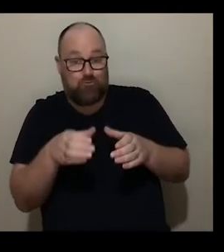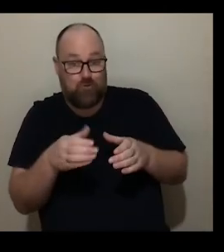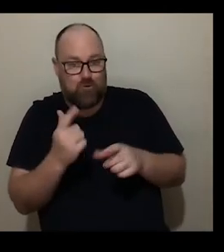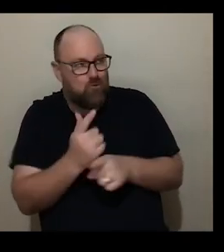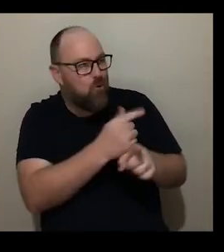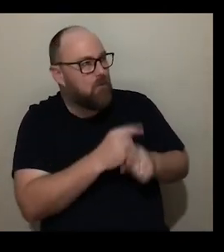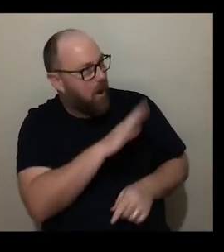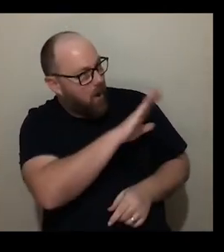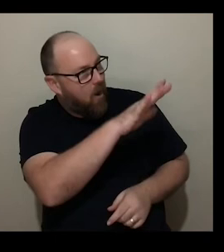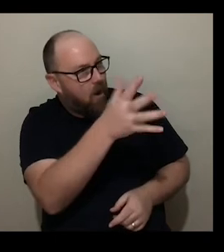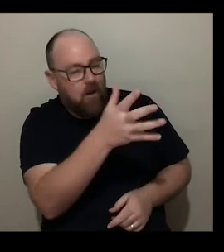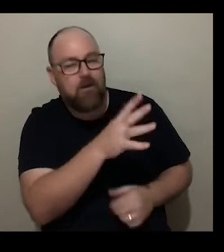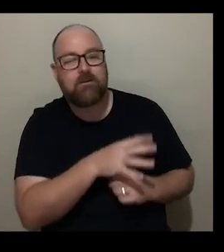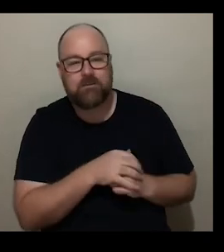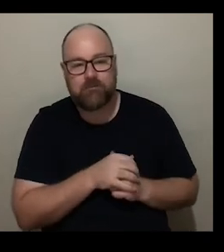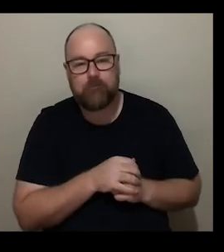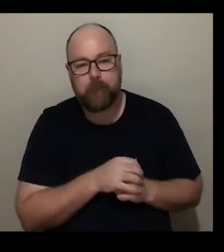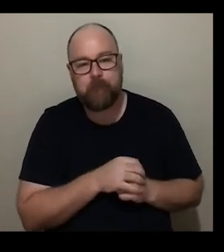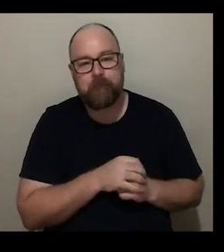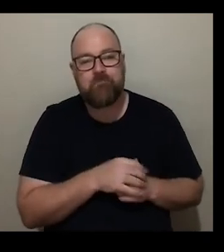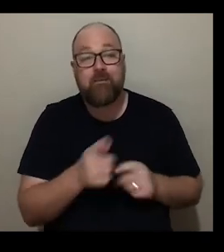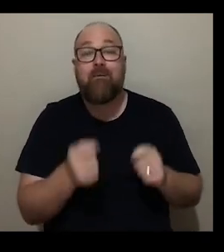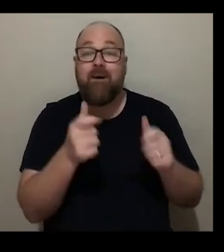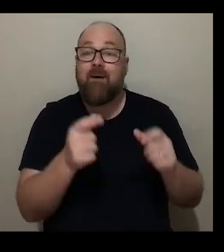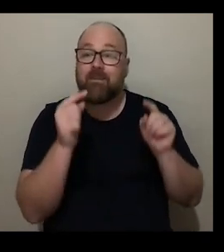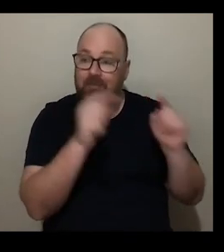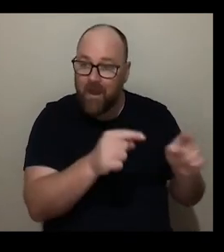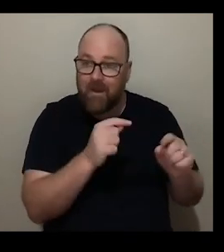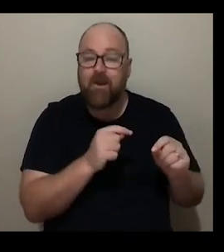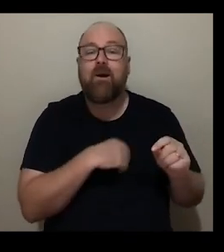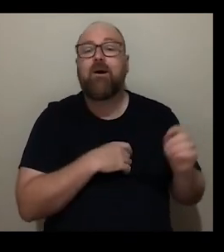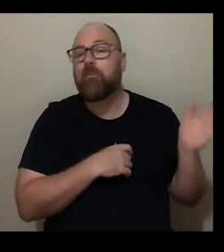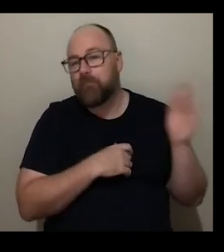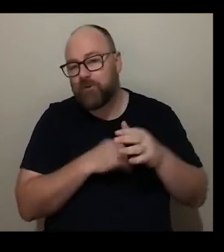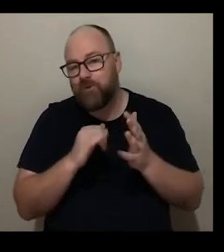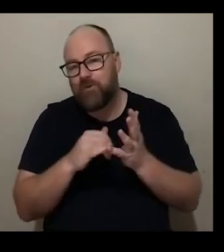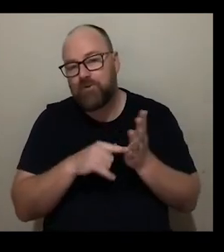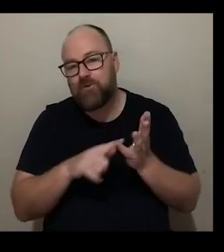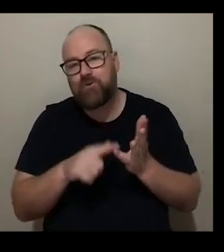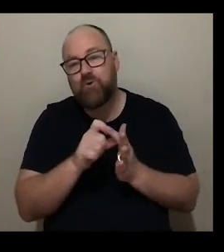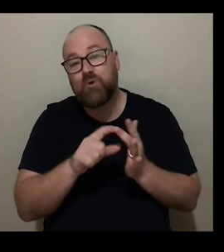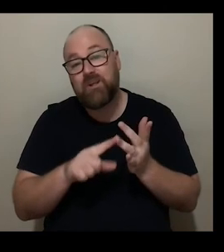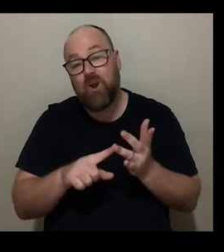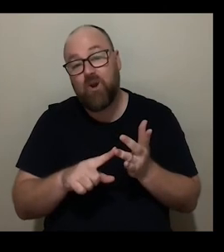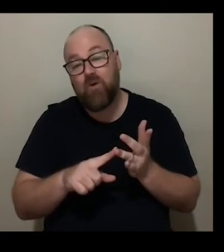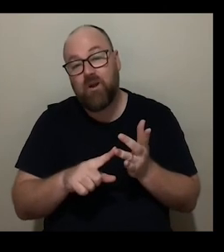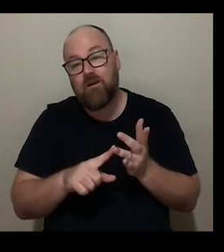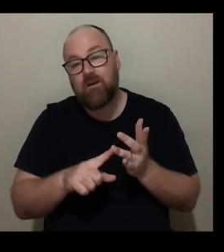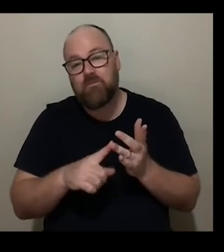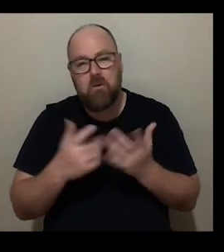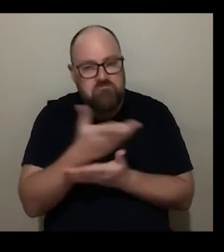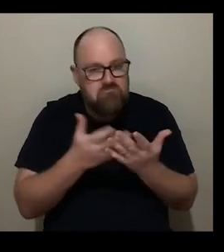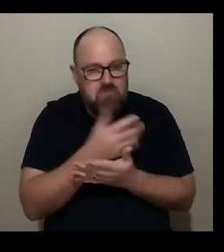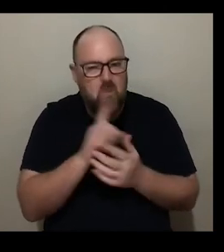um a theme within the collection displays and then after that we'll return to our studio space we'll have some what did you think of that time